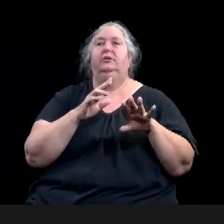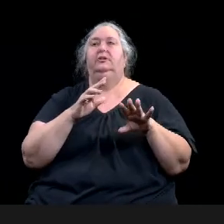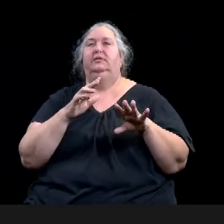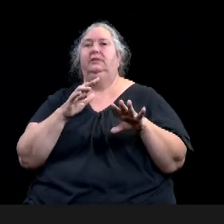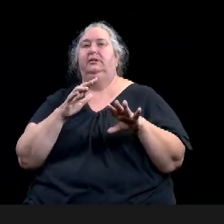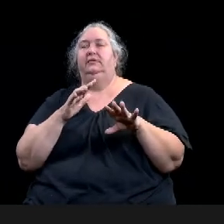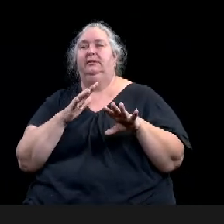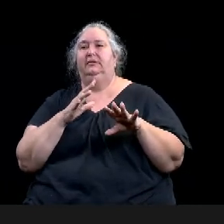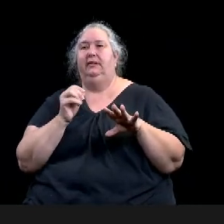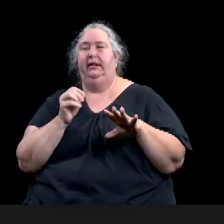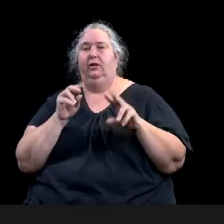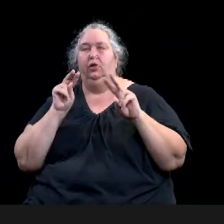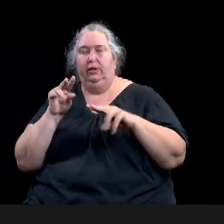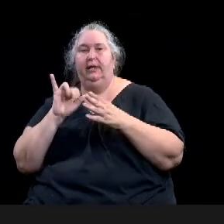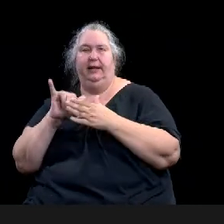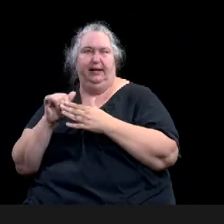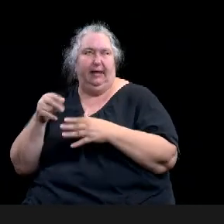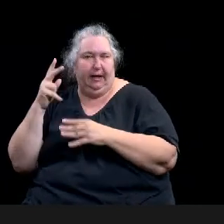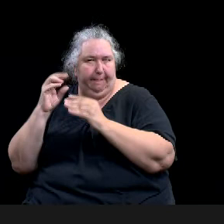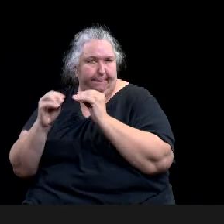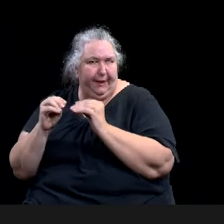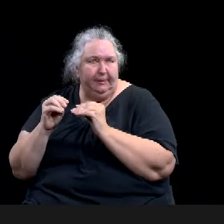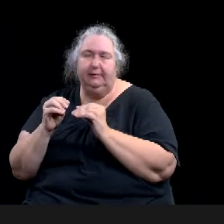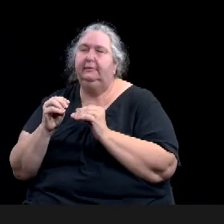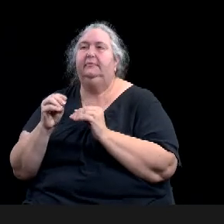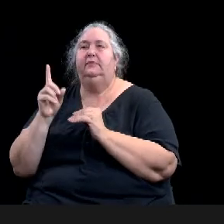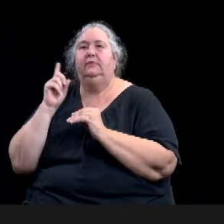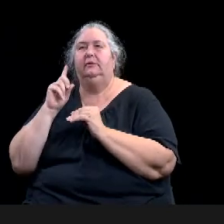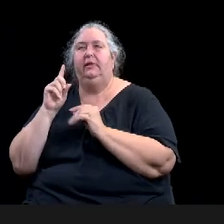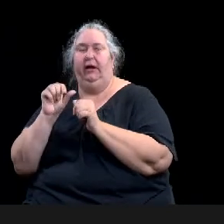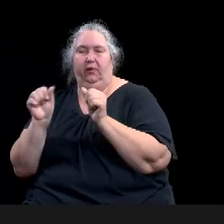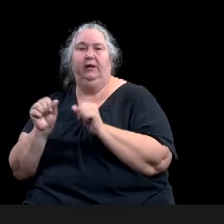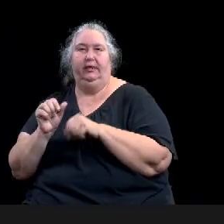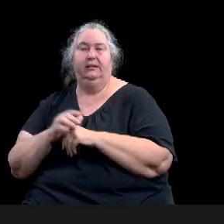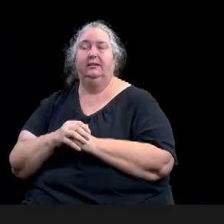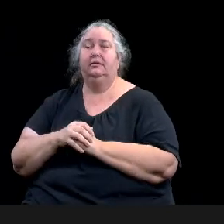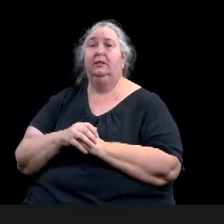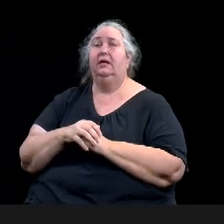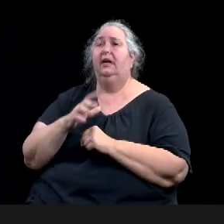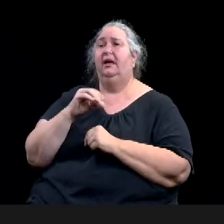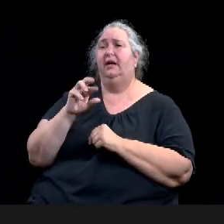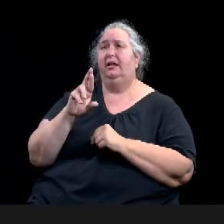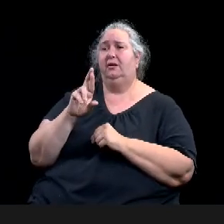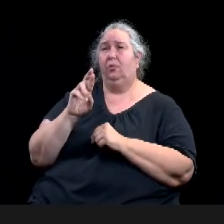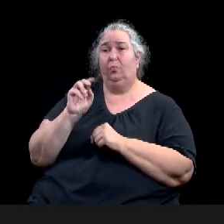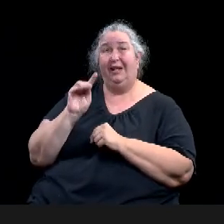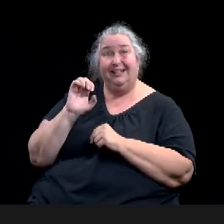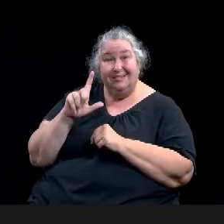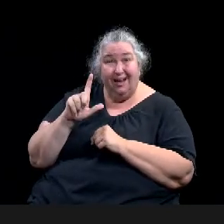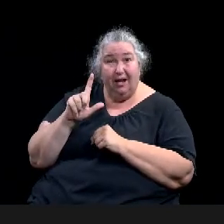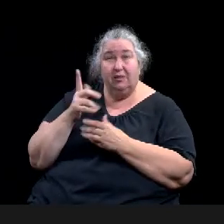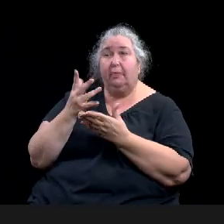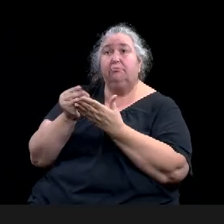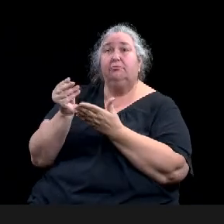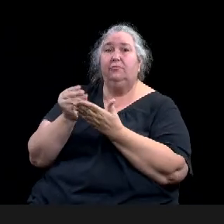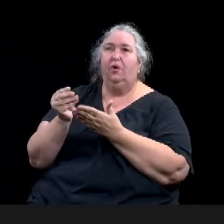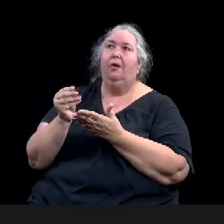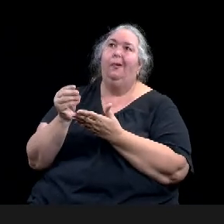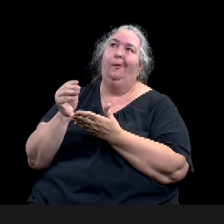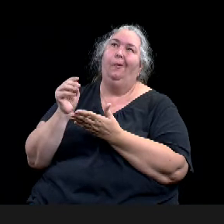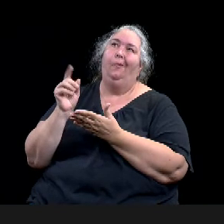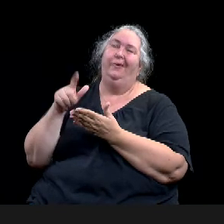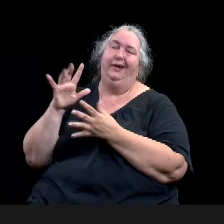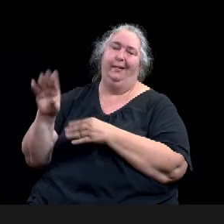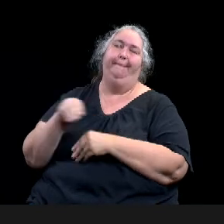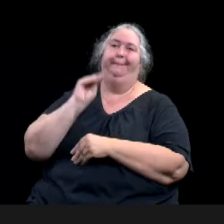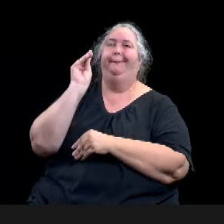desperately needs to be relocated, uh, physically in the, in the plan, and it needs to be expanded, uh, with provisions made to